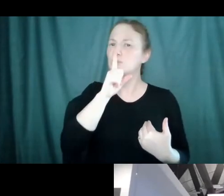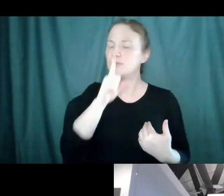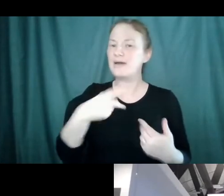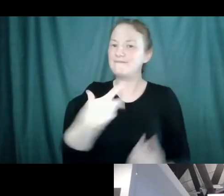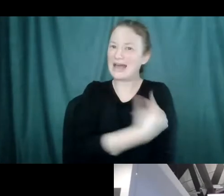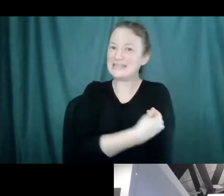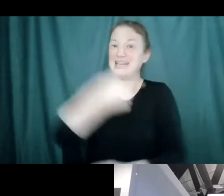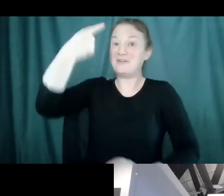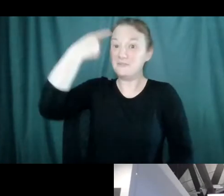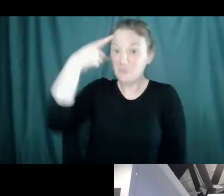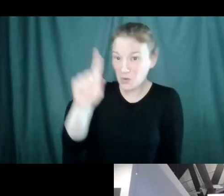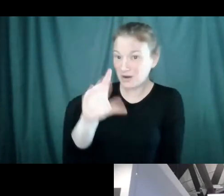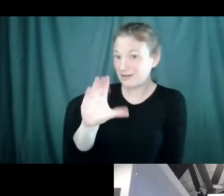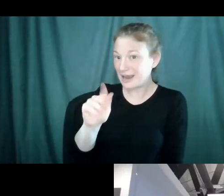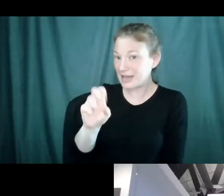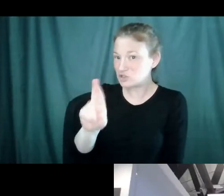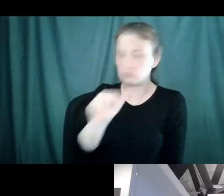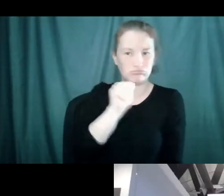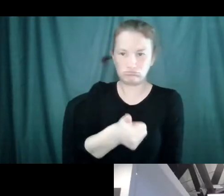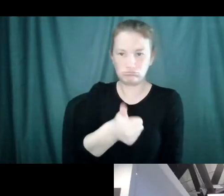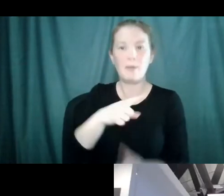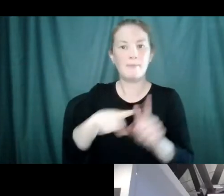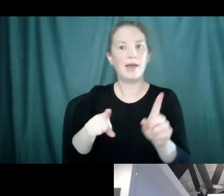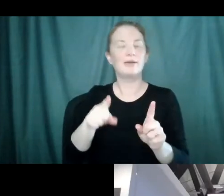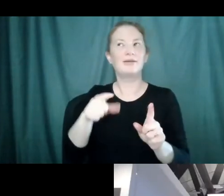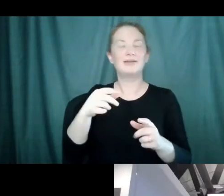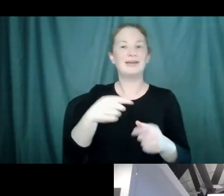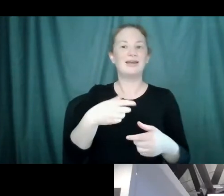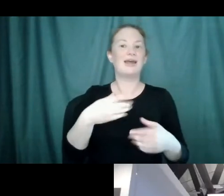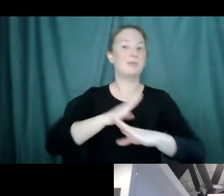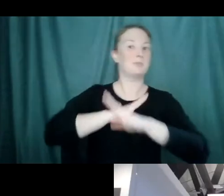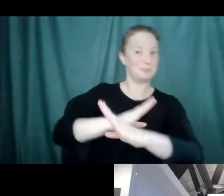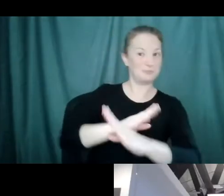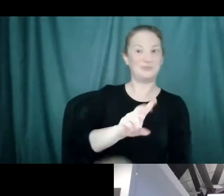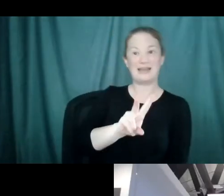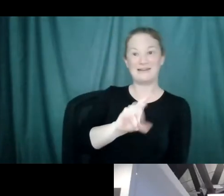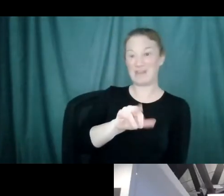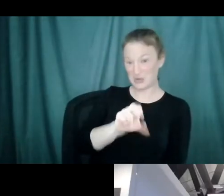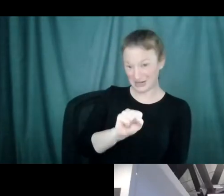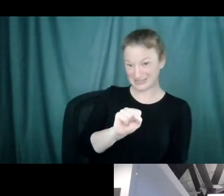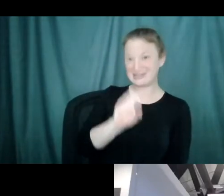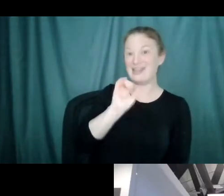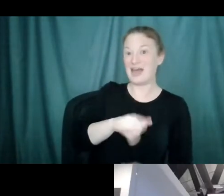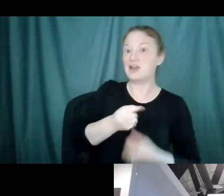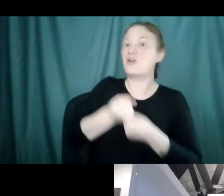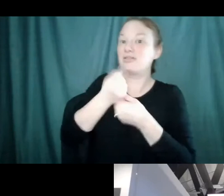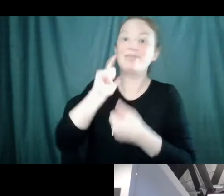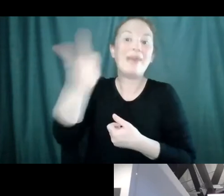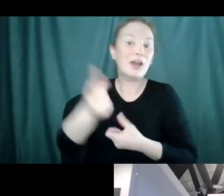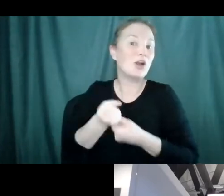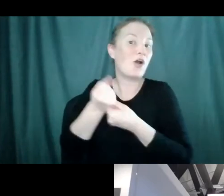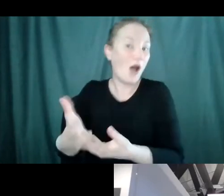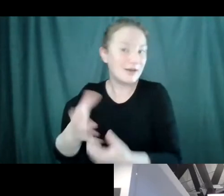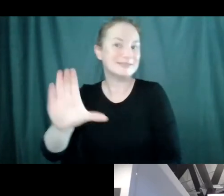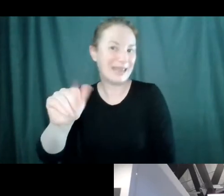to stop the thing that causes the cancer. So it's all very complicated, but that's one example of a vaccine that prevented cancer,